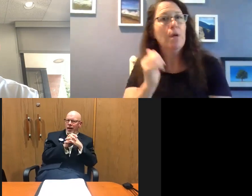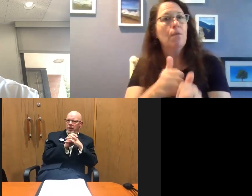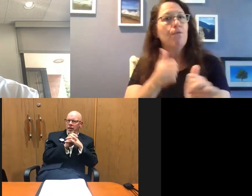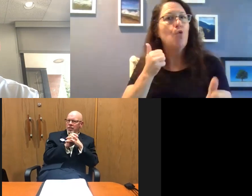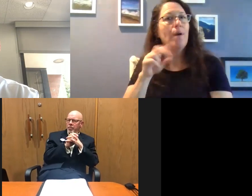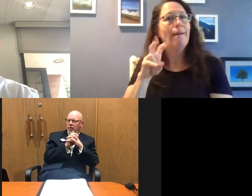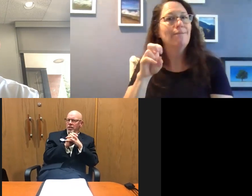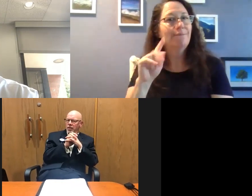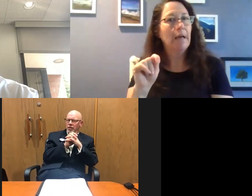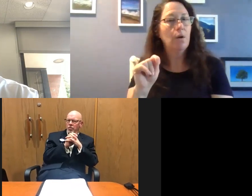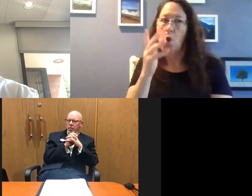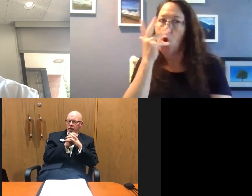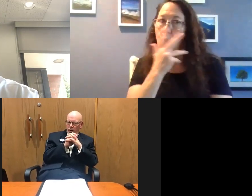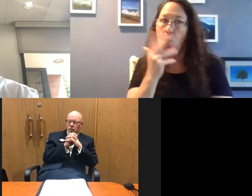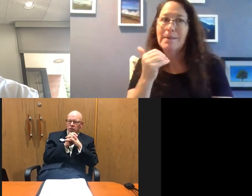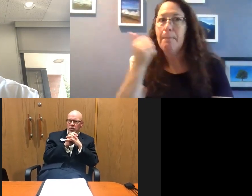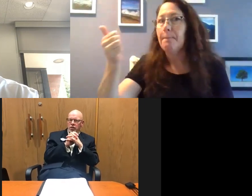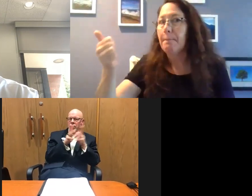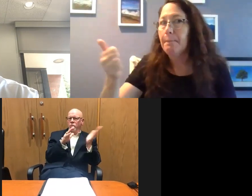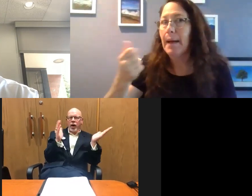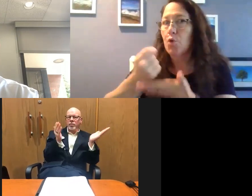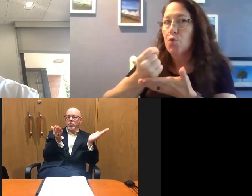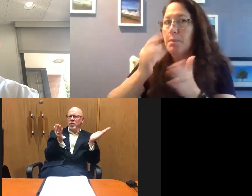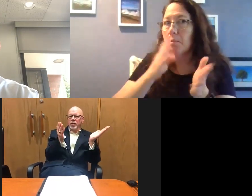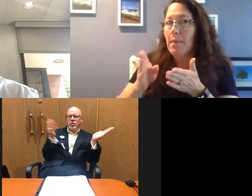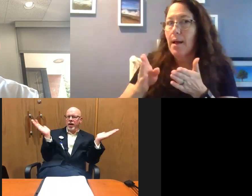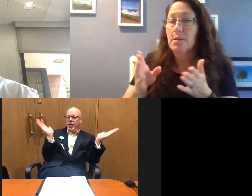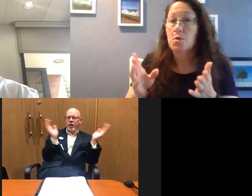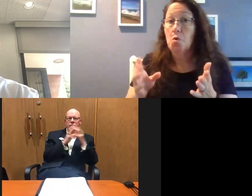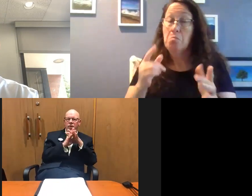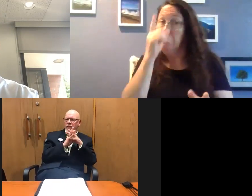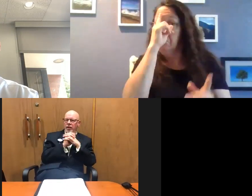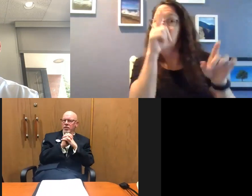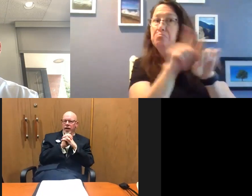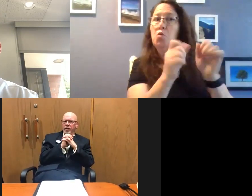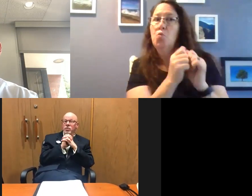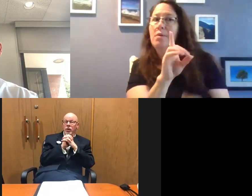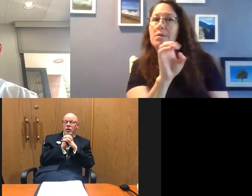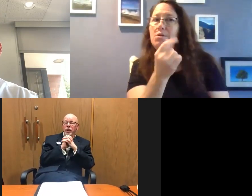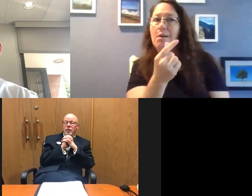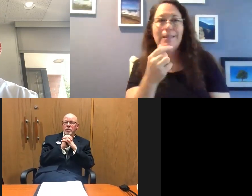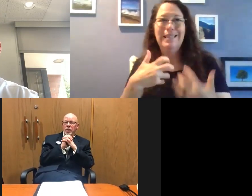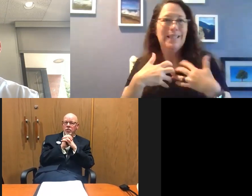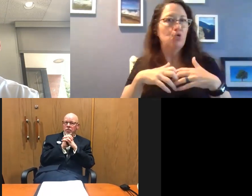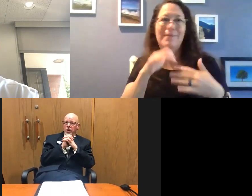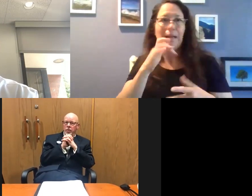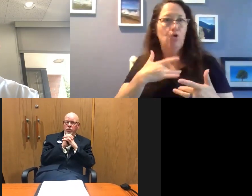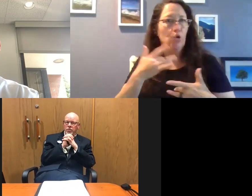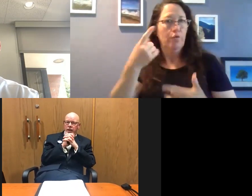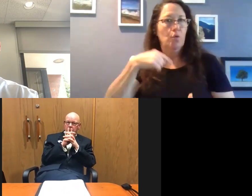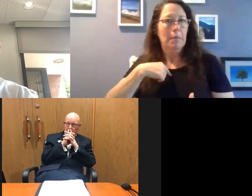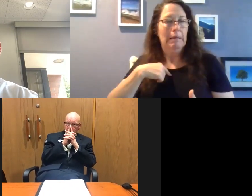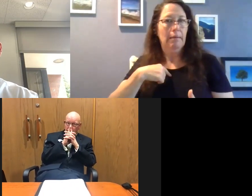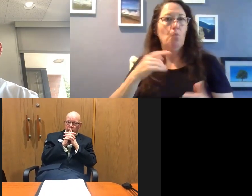If we looks like patients tend to do better, which is good. I would, uh, we've got, um, ventilators is not a concern to me in terms of number.